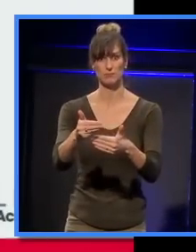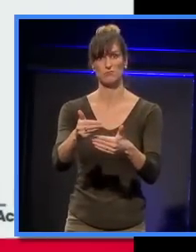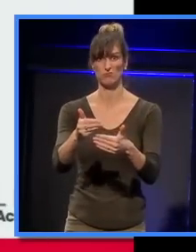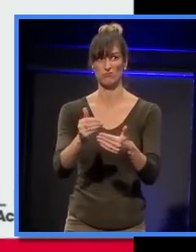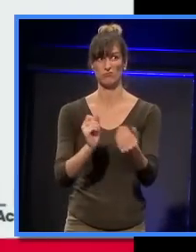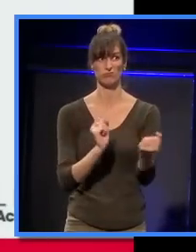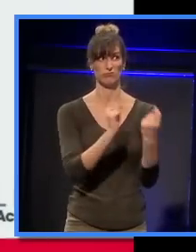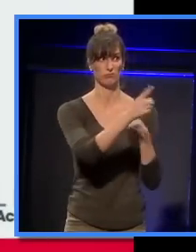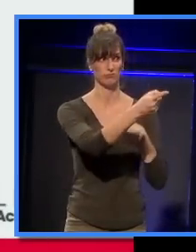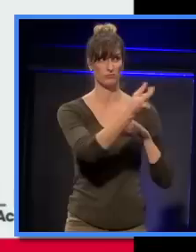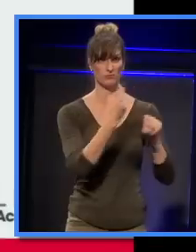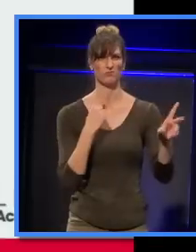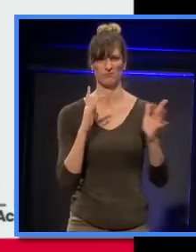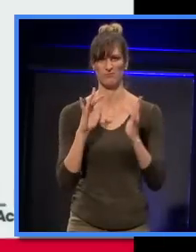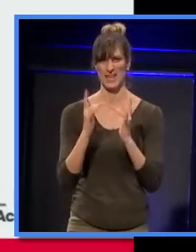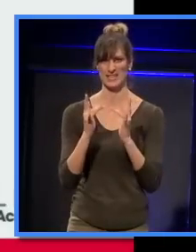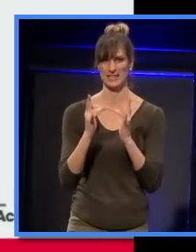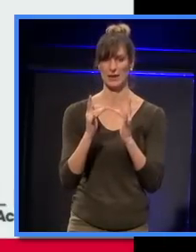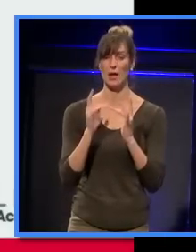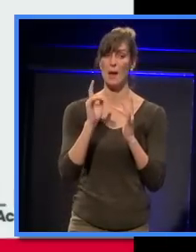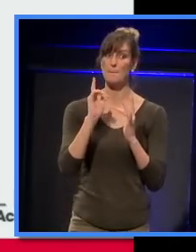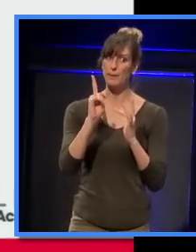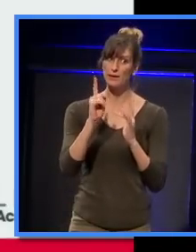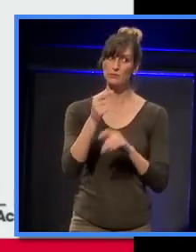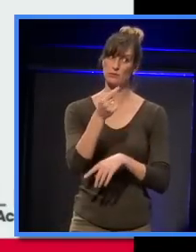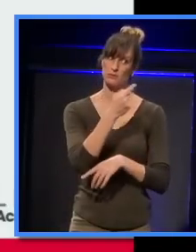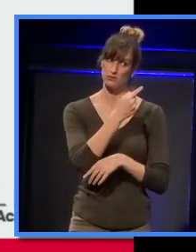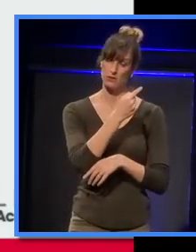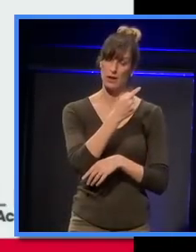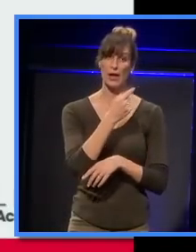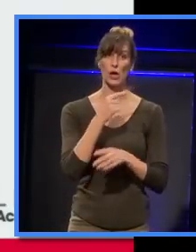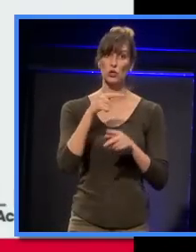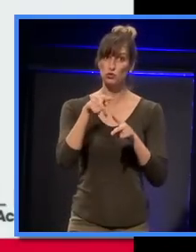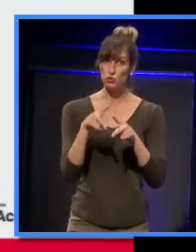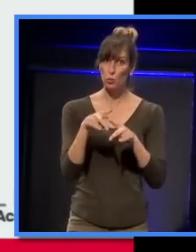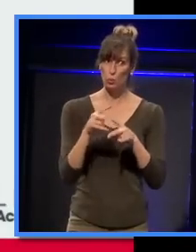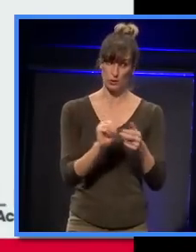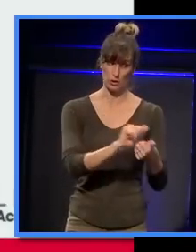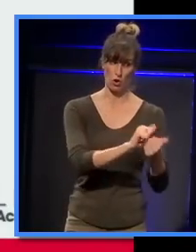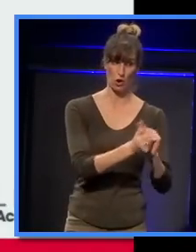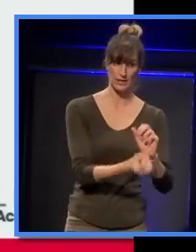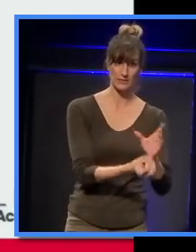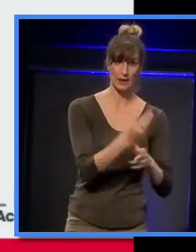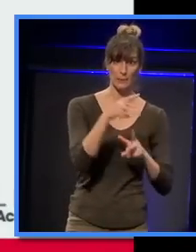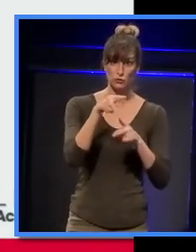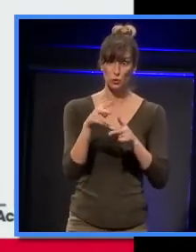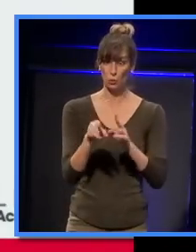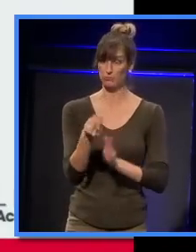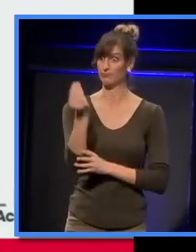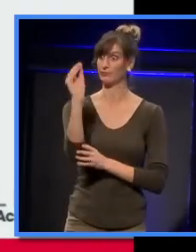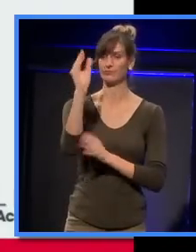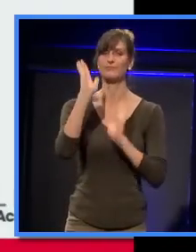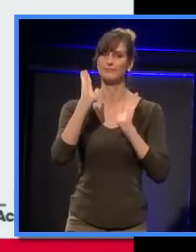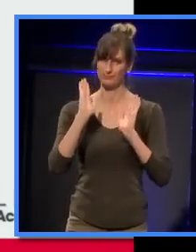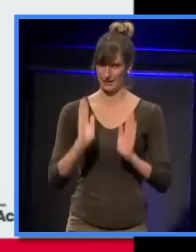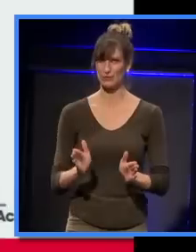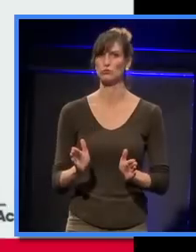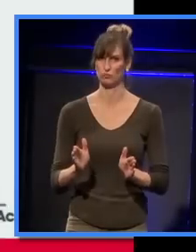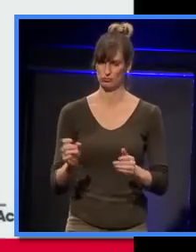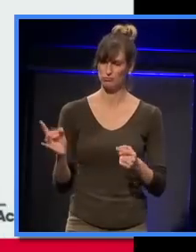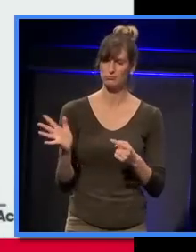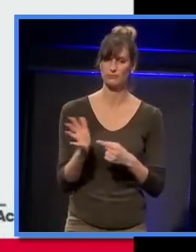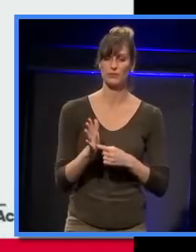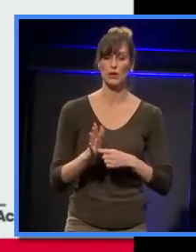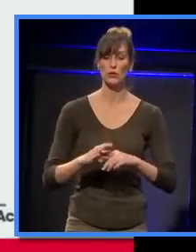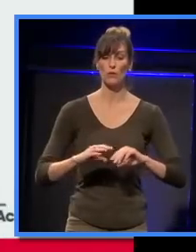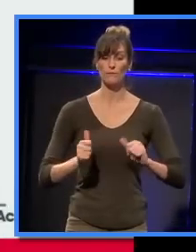but couldn't have been done without this tool that my colleague developed. So, after the detailed design